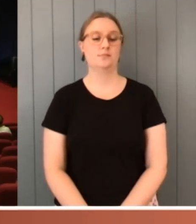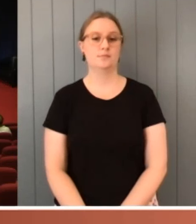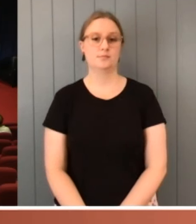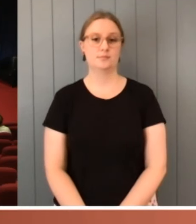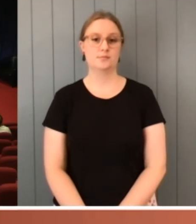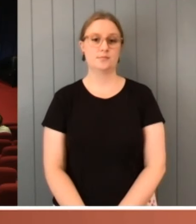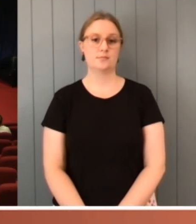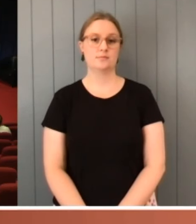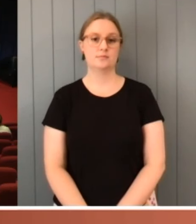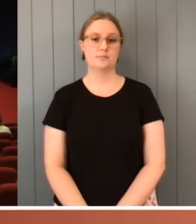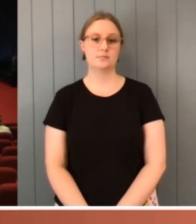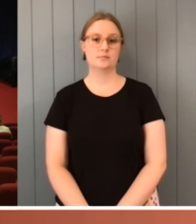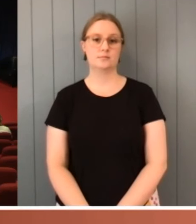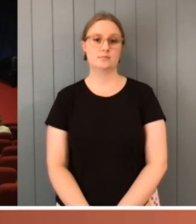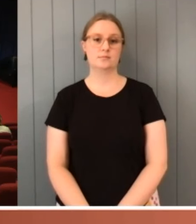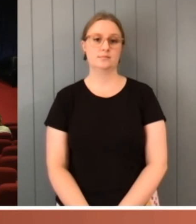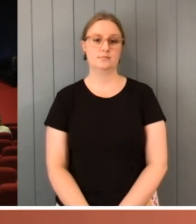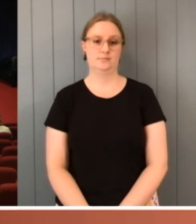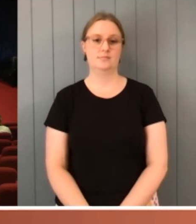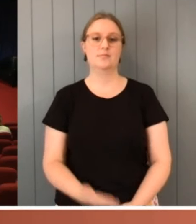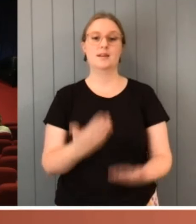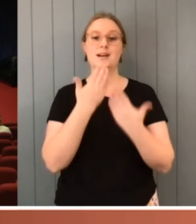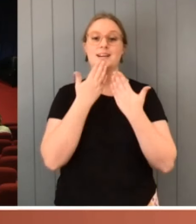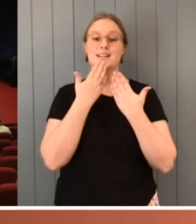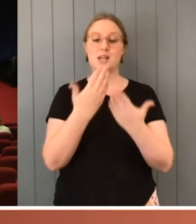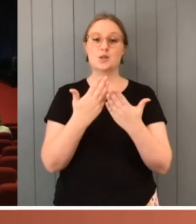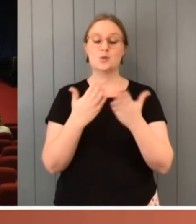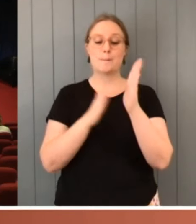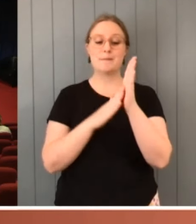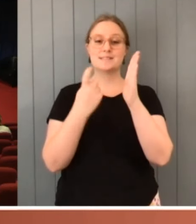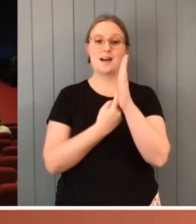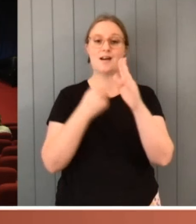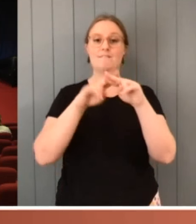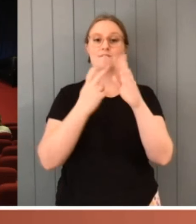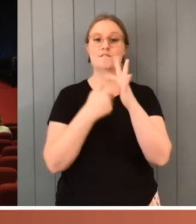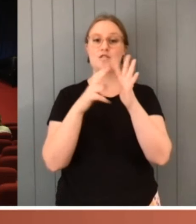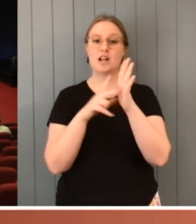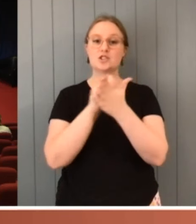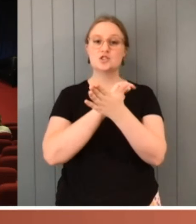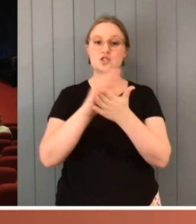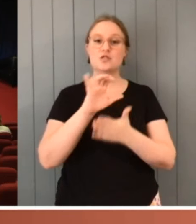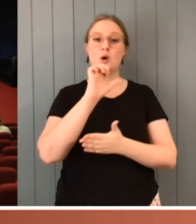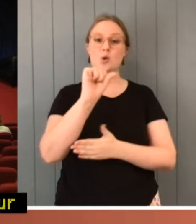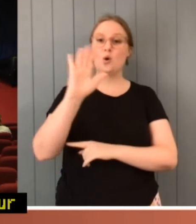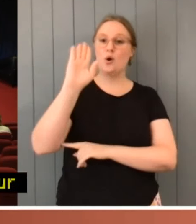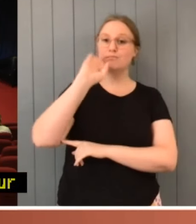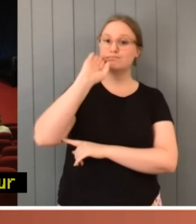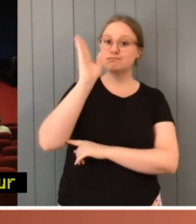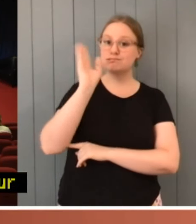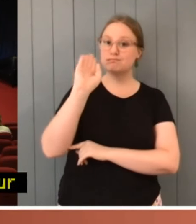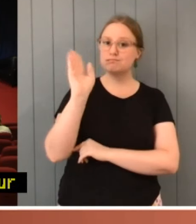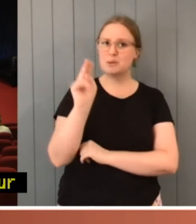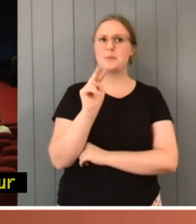Thank you, Mr. French, for your insightful and entirely contemporaneous observations.